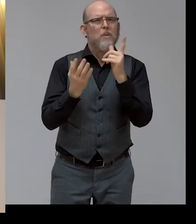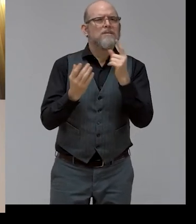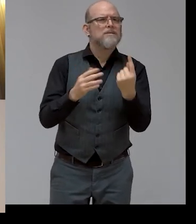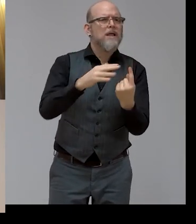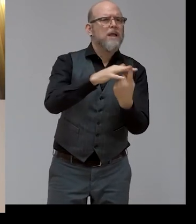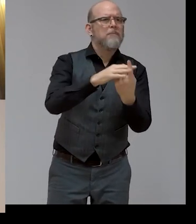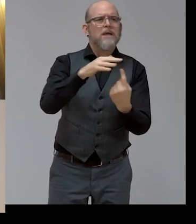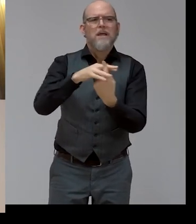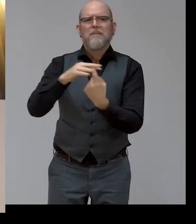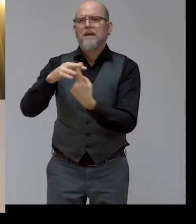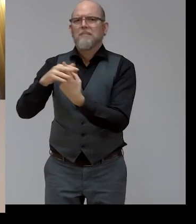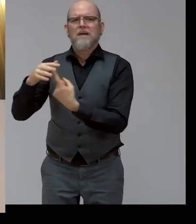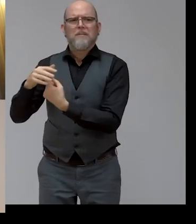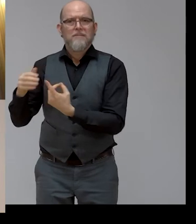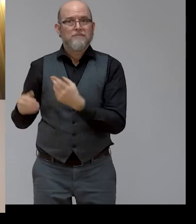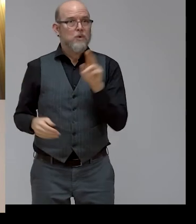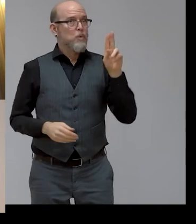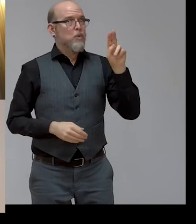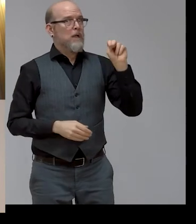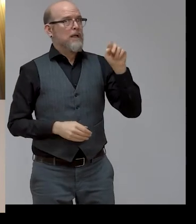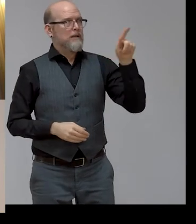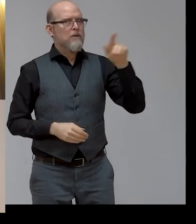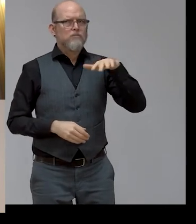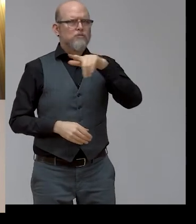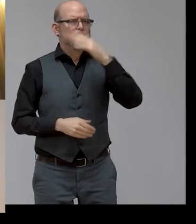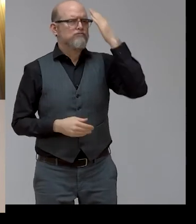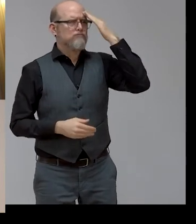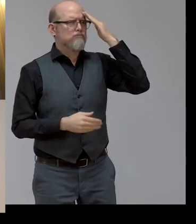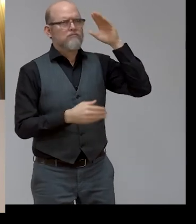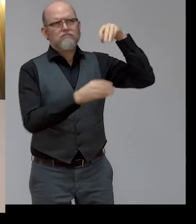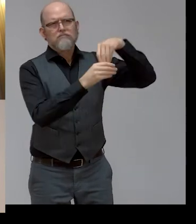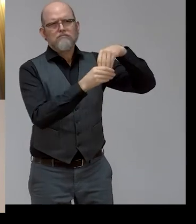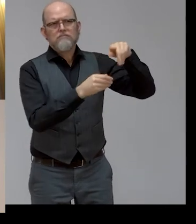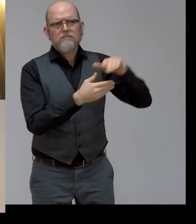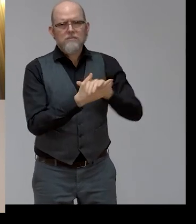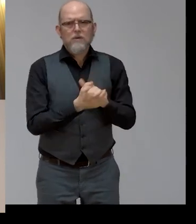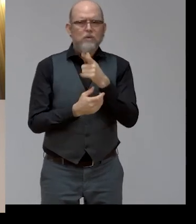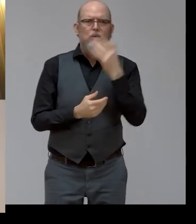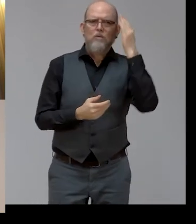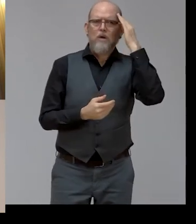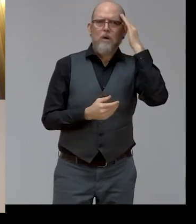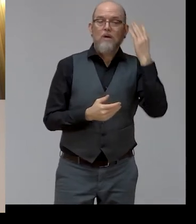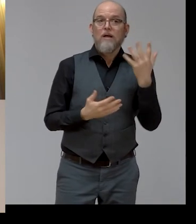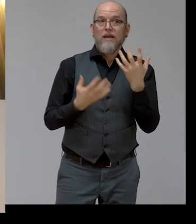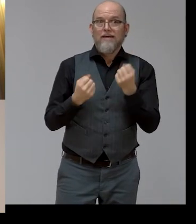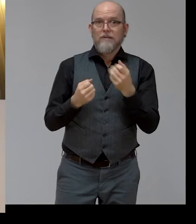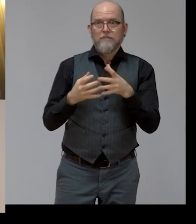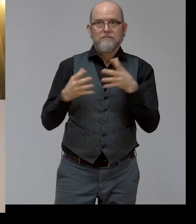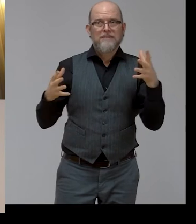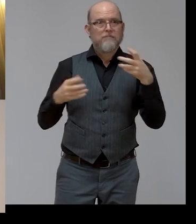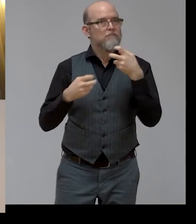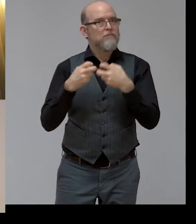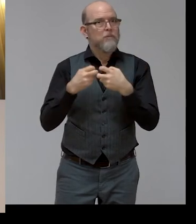UN and you, you are very well aware of the fact that we have a huge problem with regard to employment